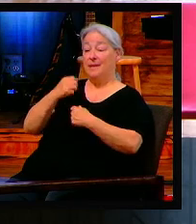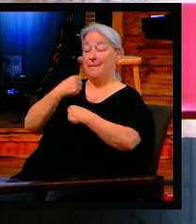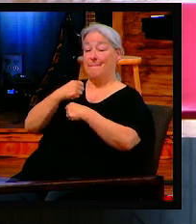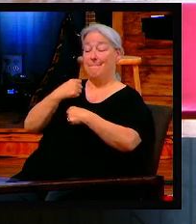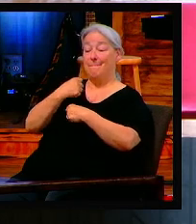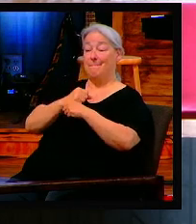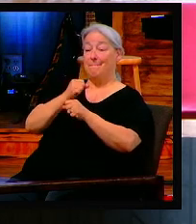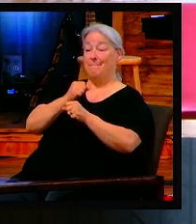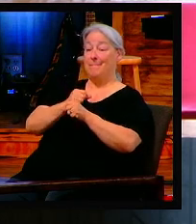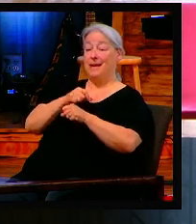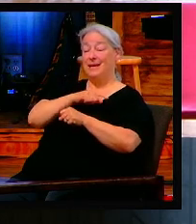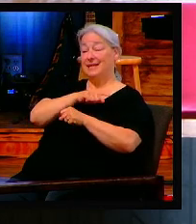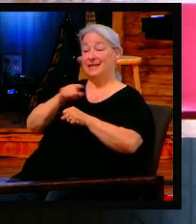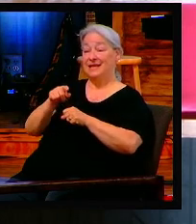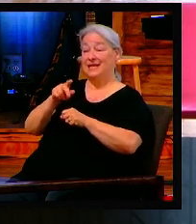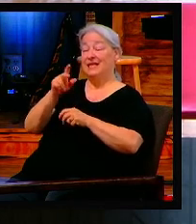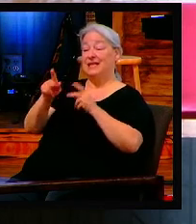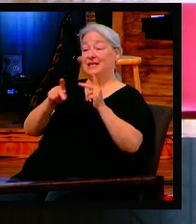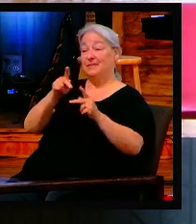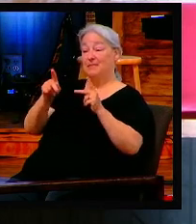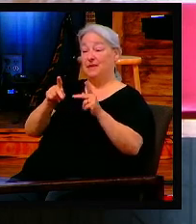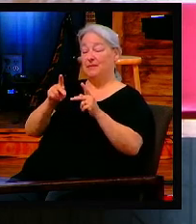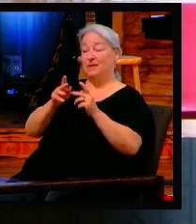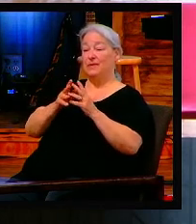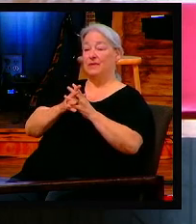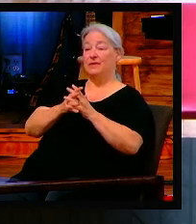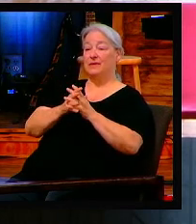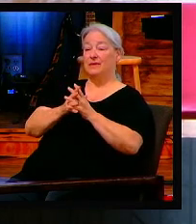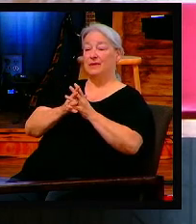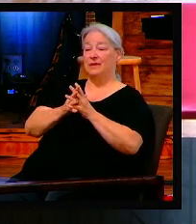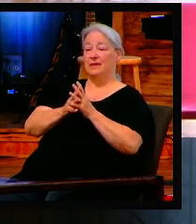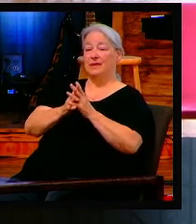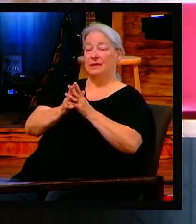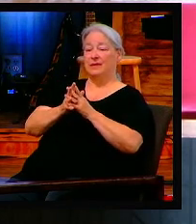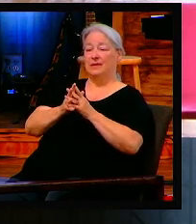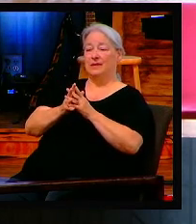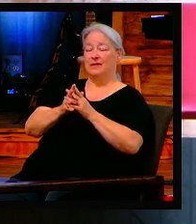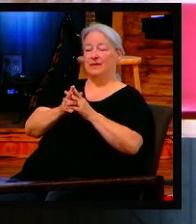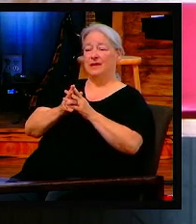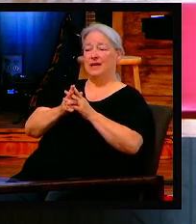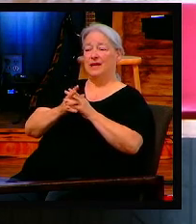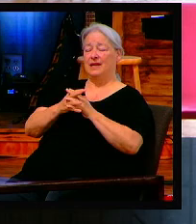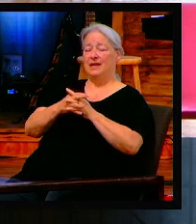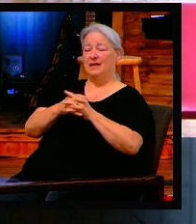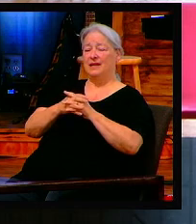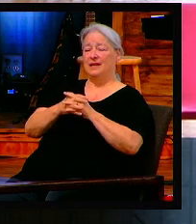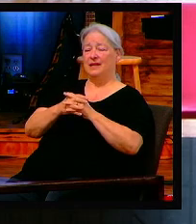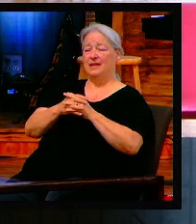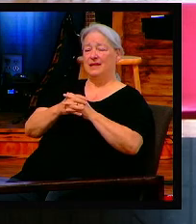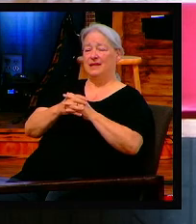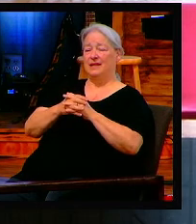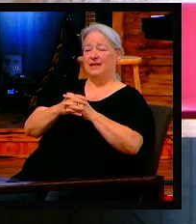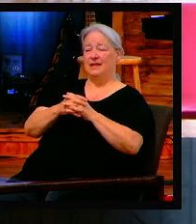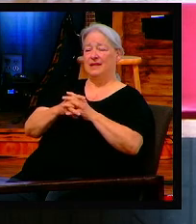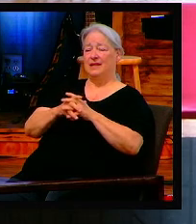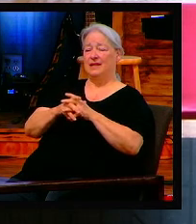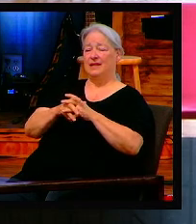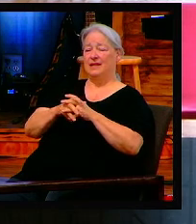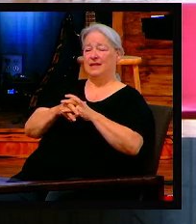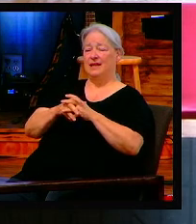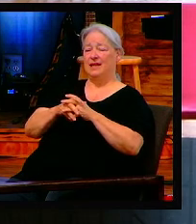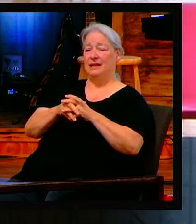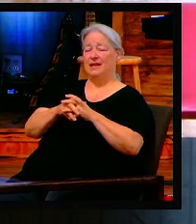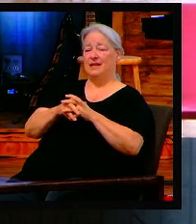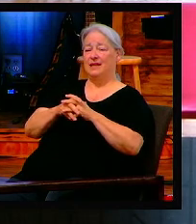And he says, God told me to raise up 400 school board warriors that will stand on behalf of the children who cannot speak for